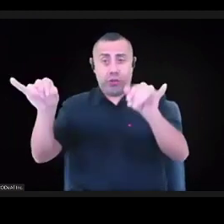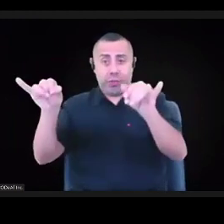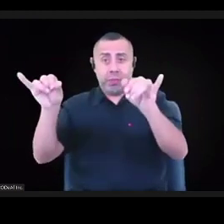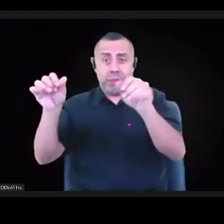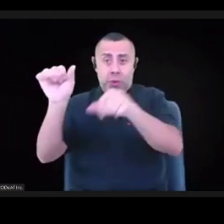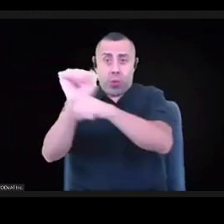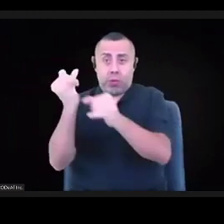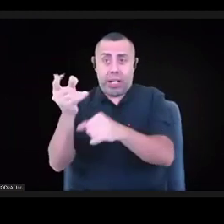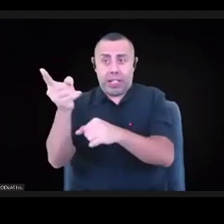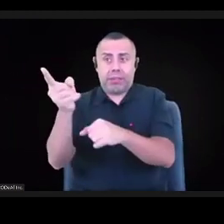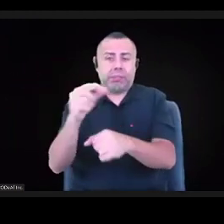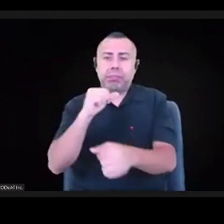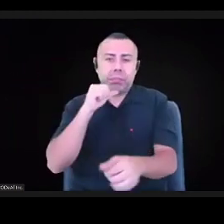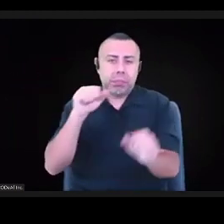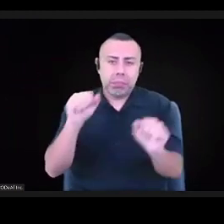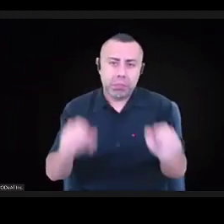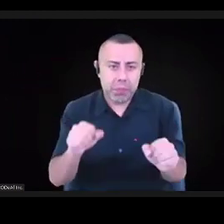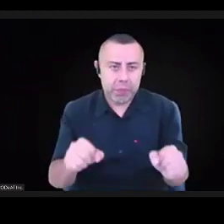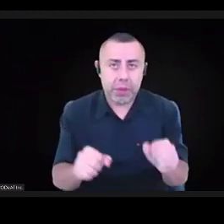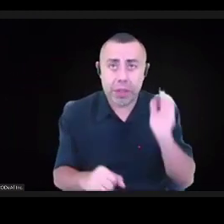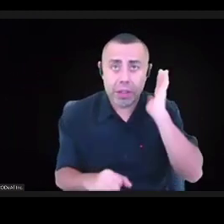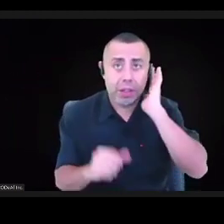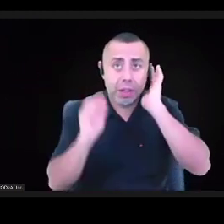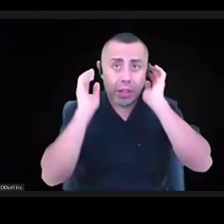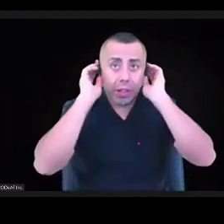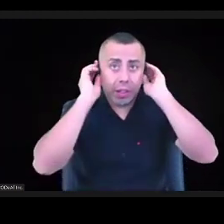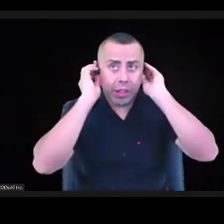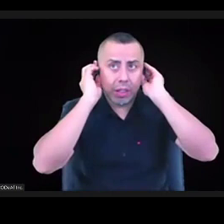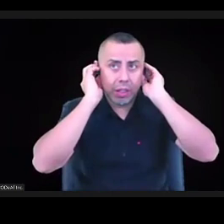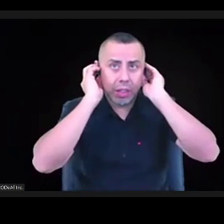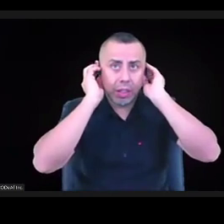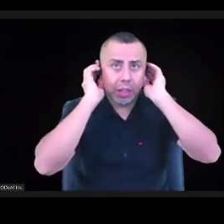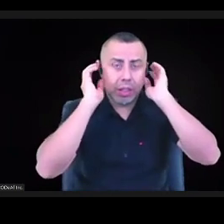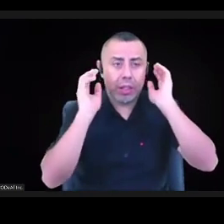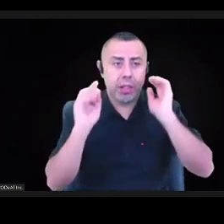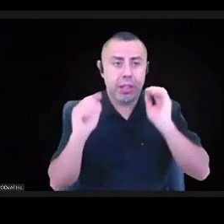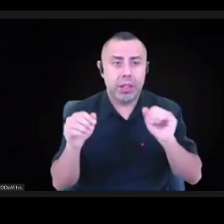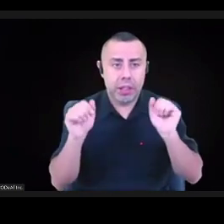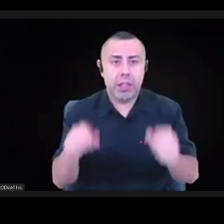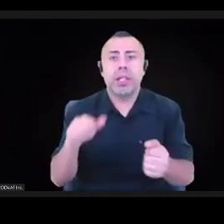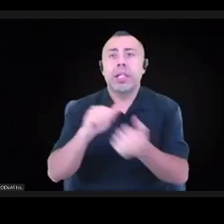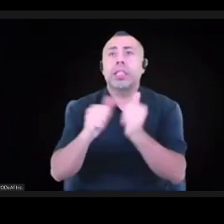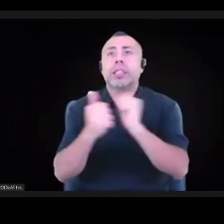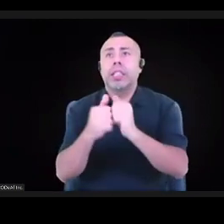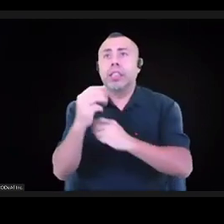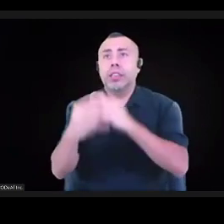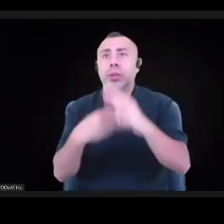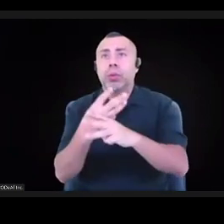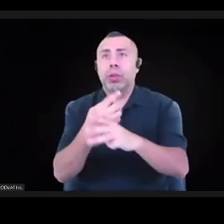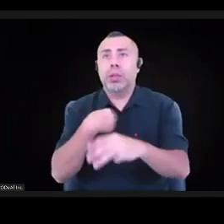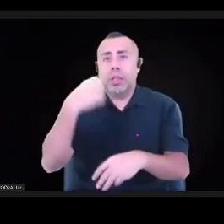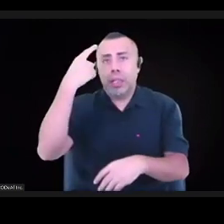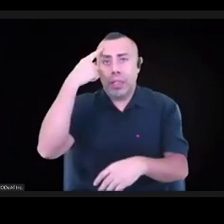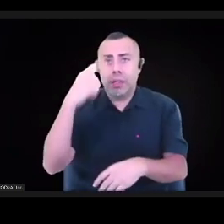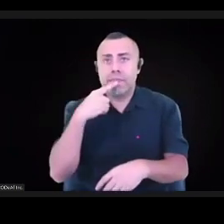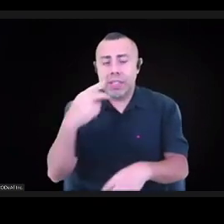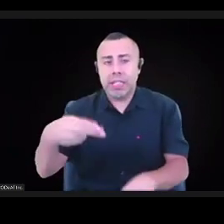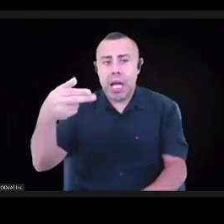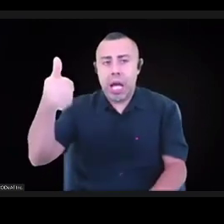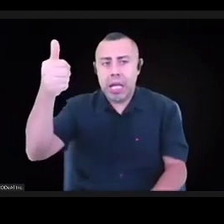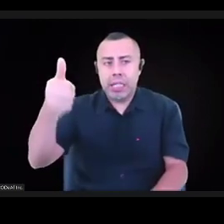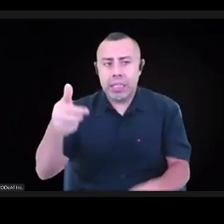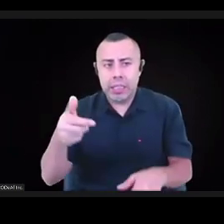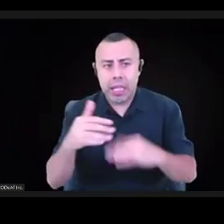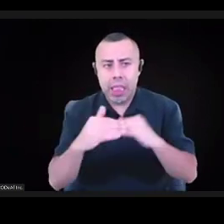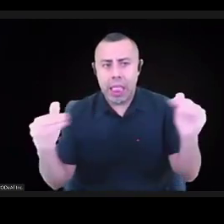change the board, which would the highest level, I think, of really changing power, which again is on that transition that Dana offered. But at least